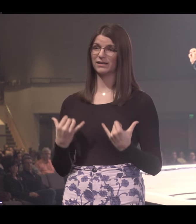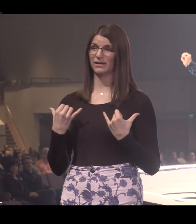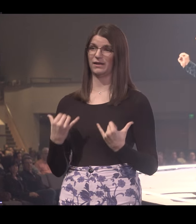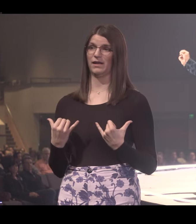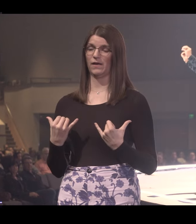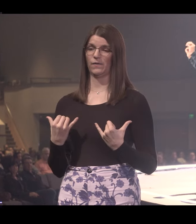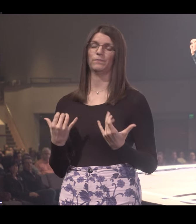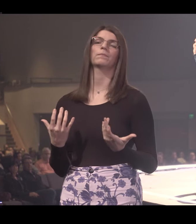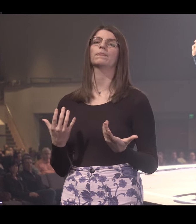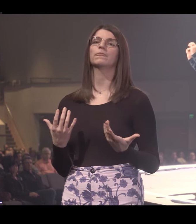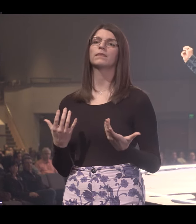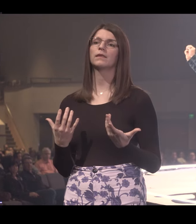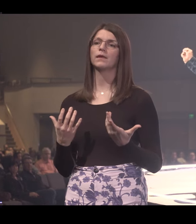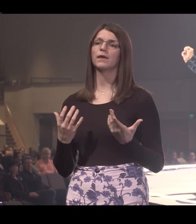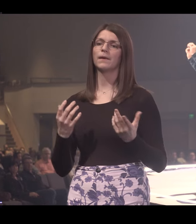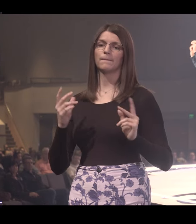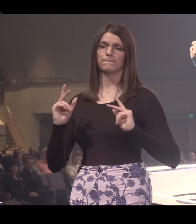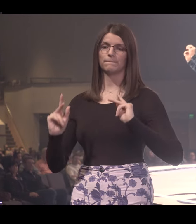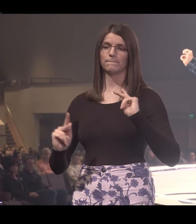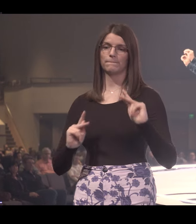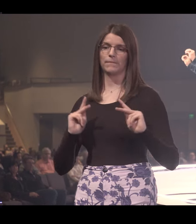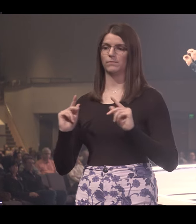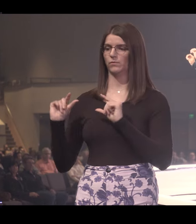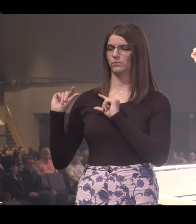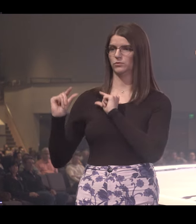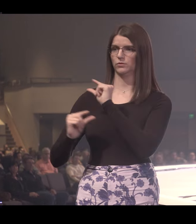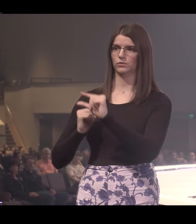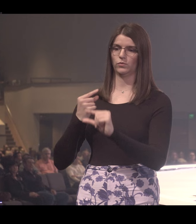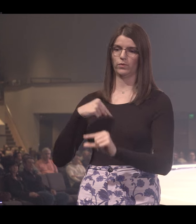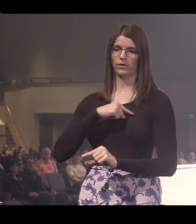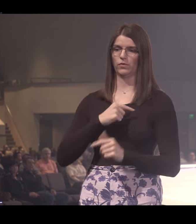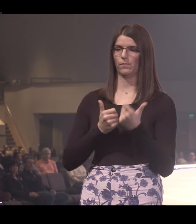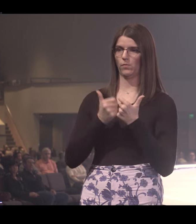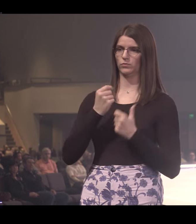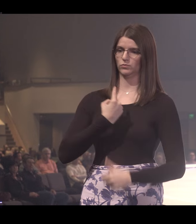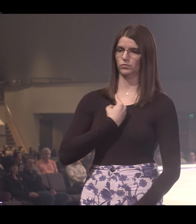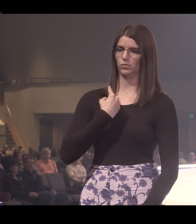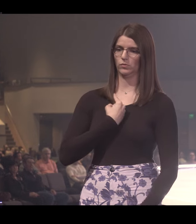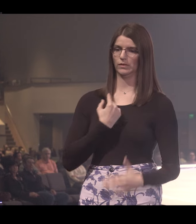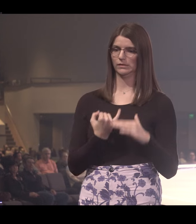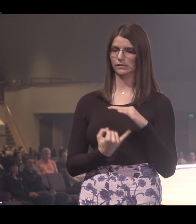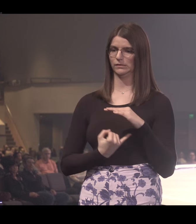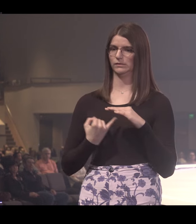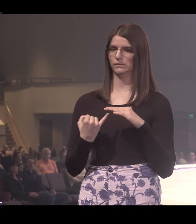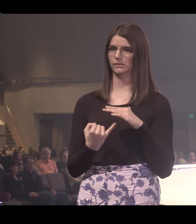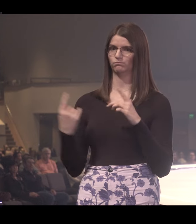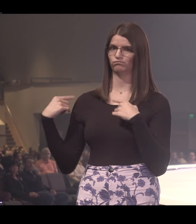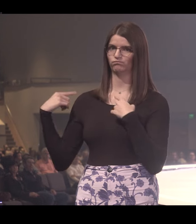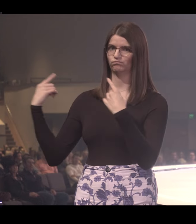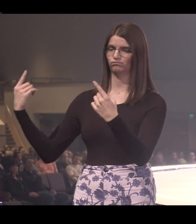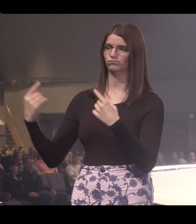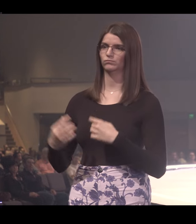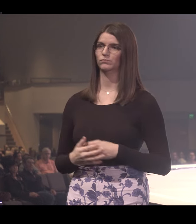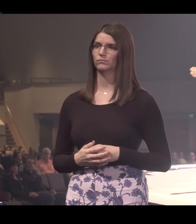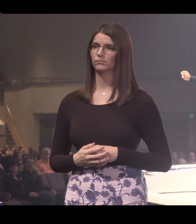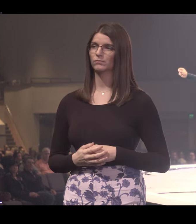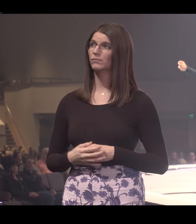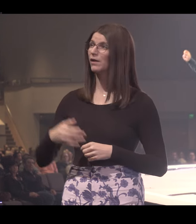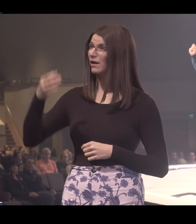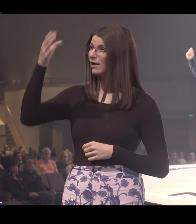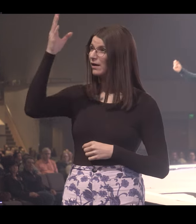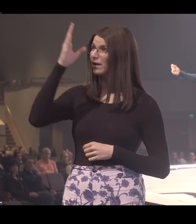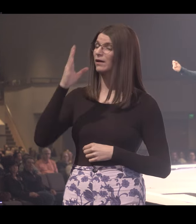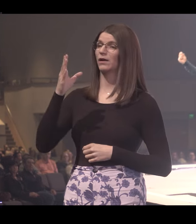the loneliest, most isolated generation, I think, in human history. And God